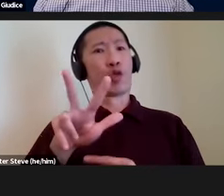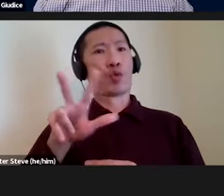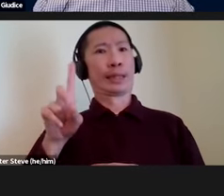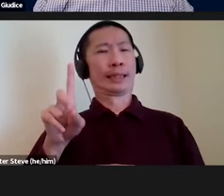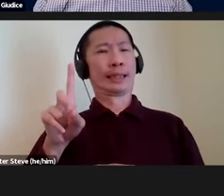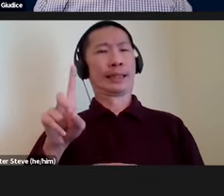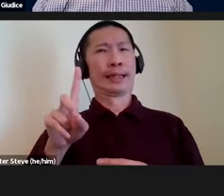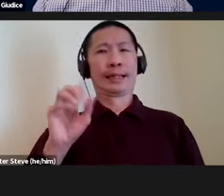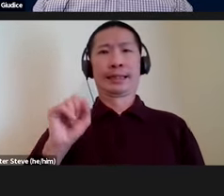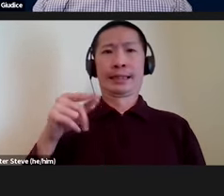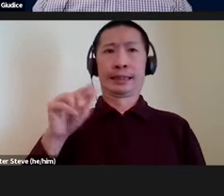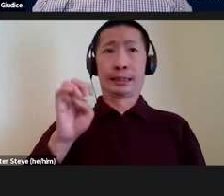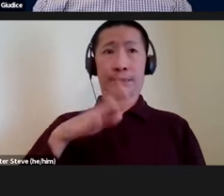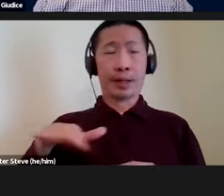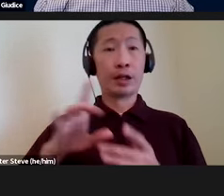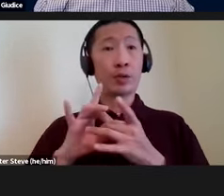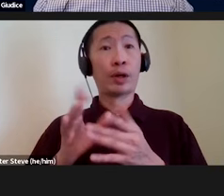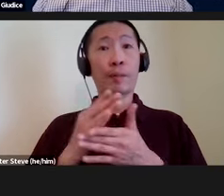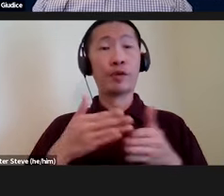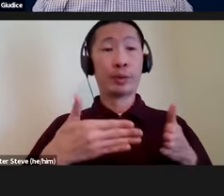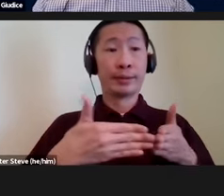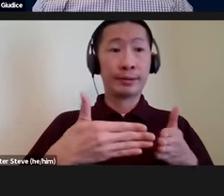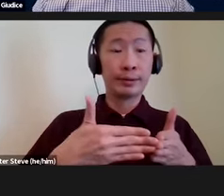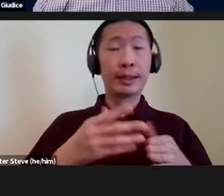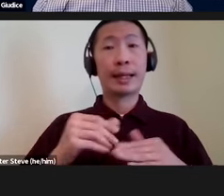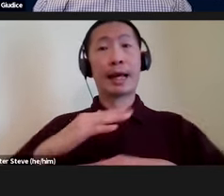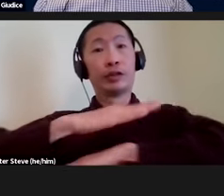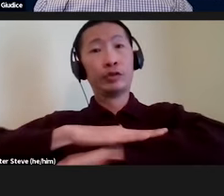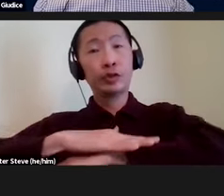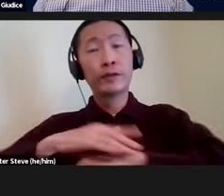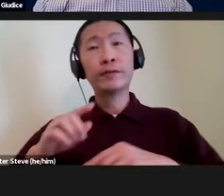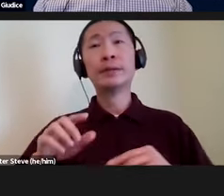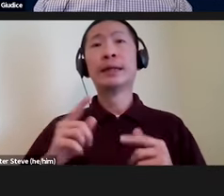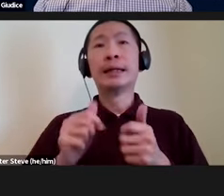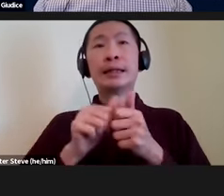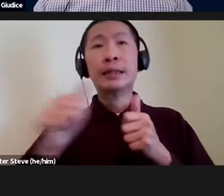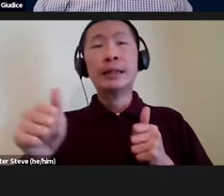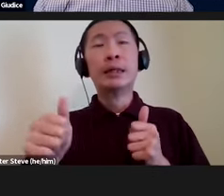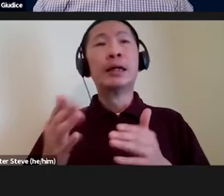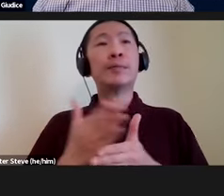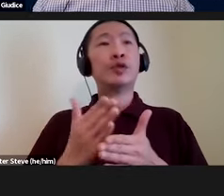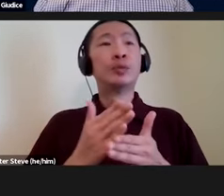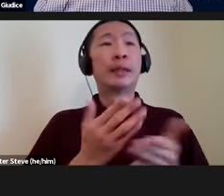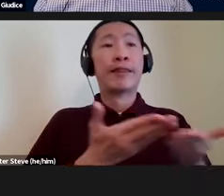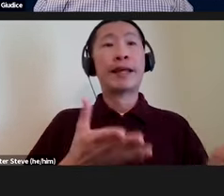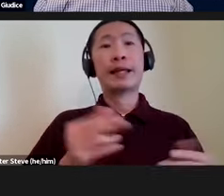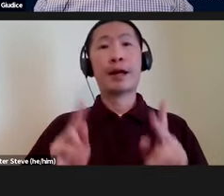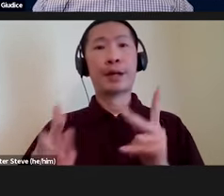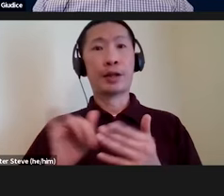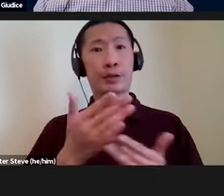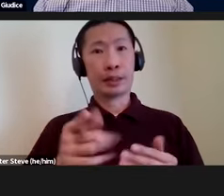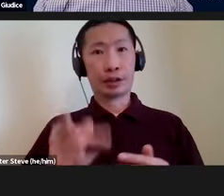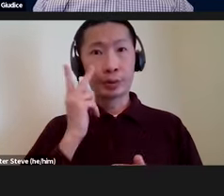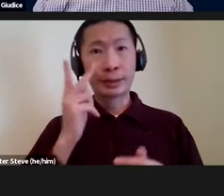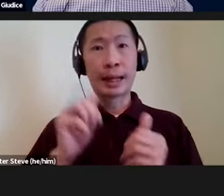space, the relations between edges and surfaces, the direction and distance between objects and people. These are things that you're seeing,